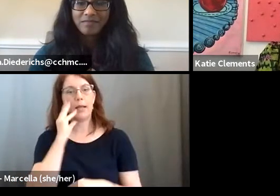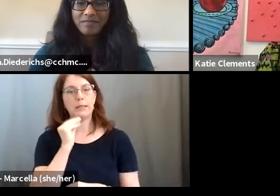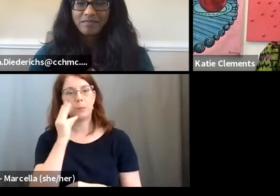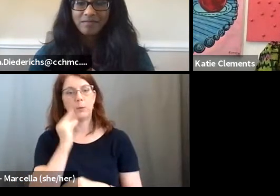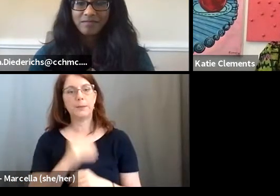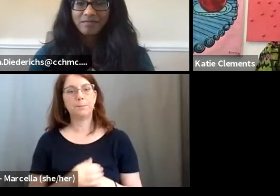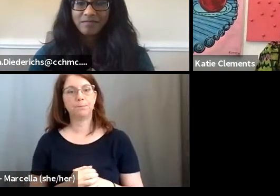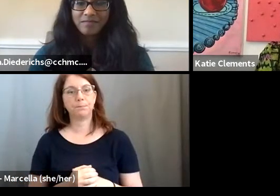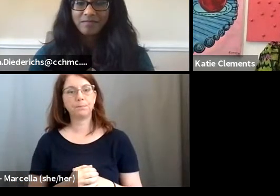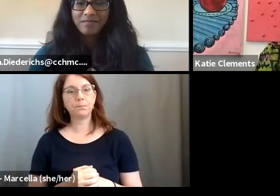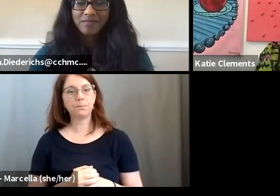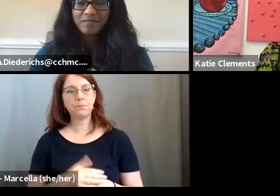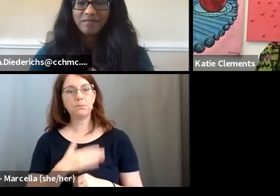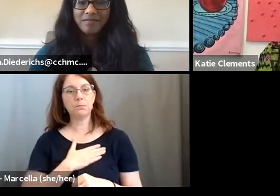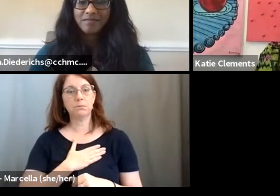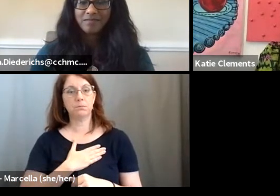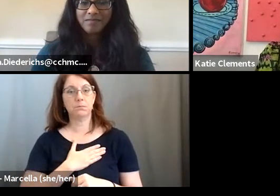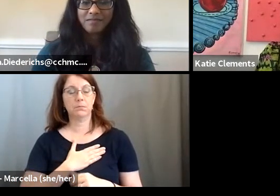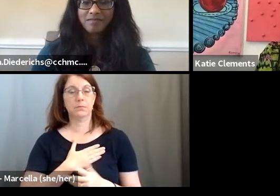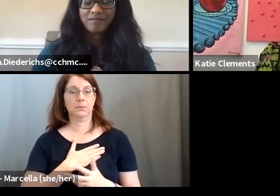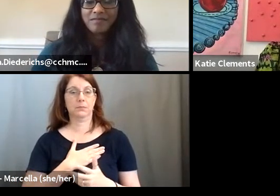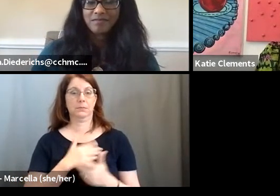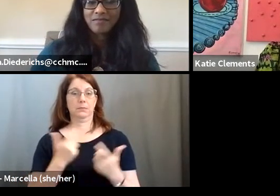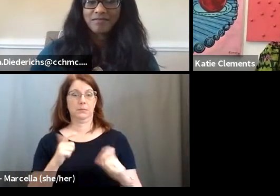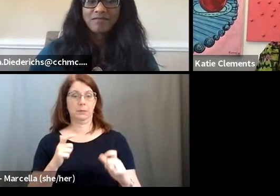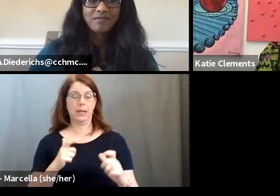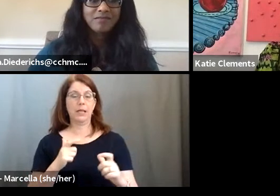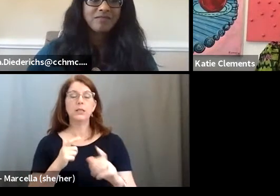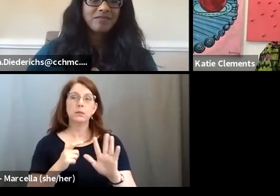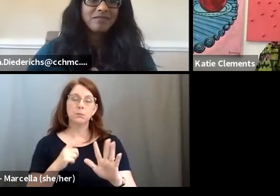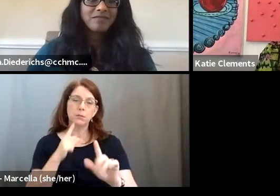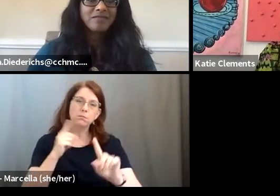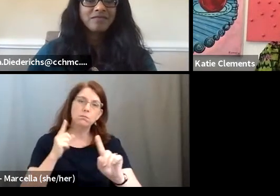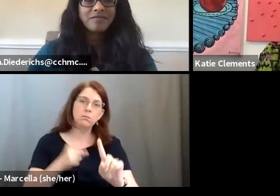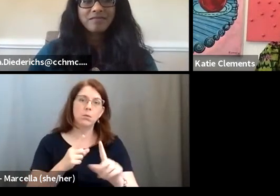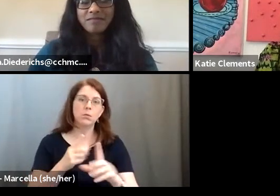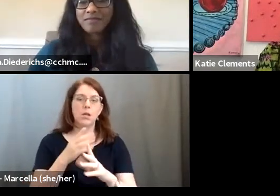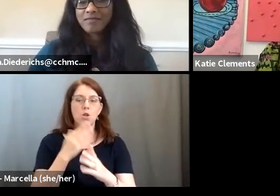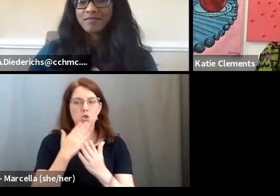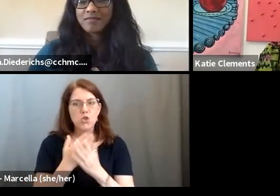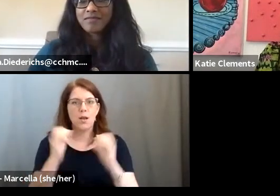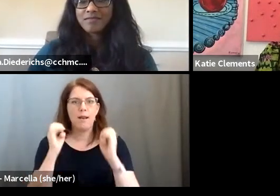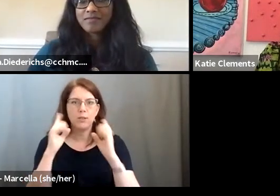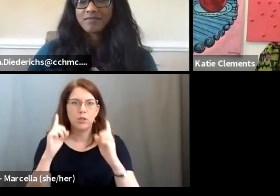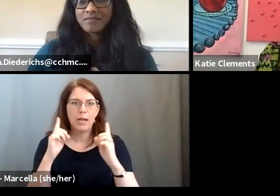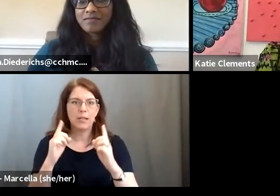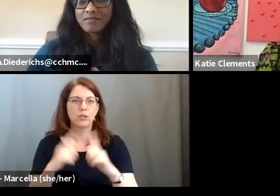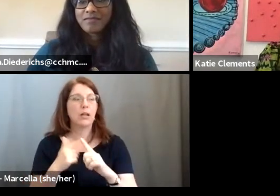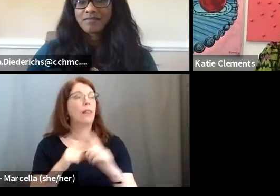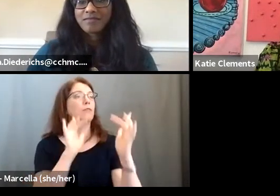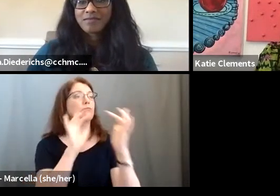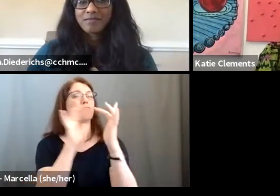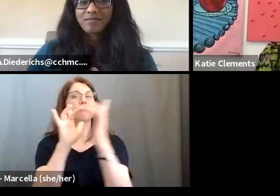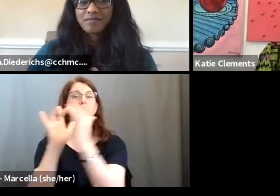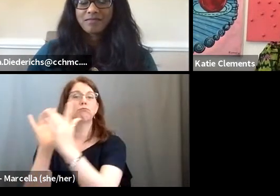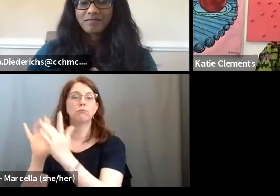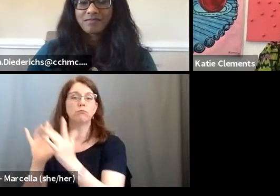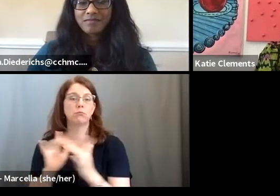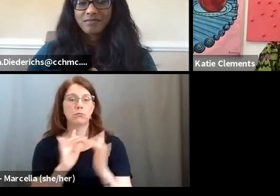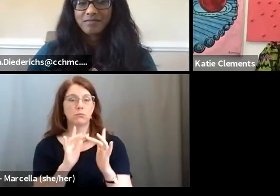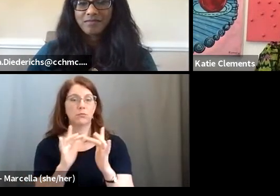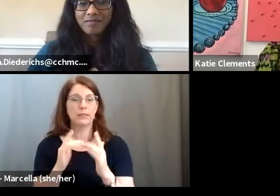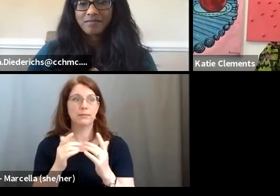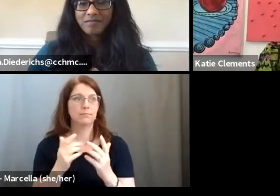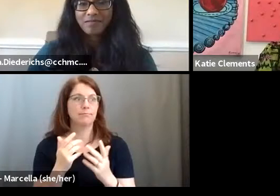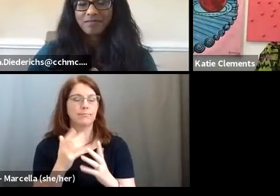my big thing is get a good education and then actually just reach out and try to get yourself those